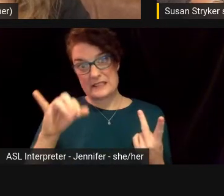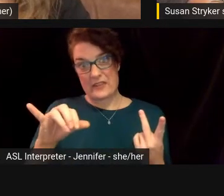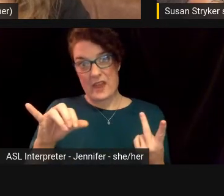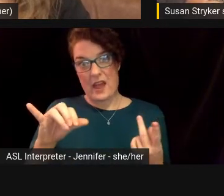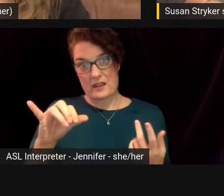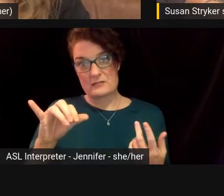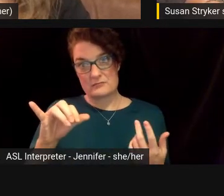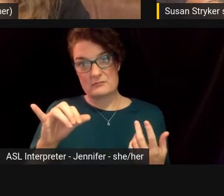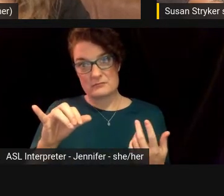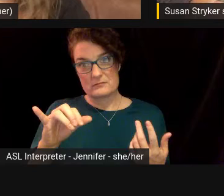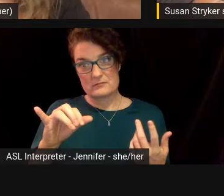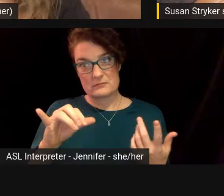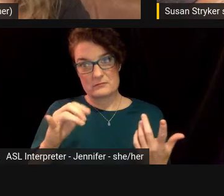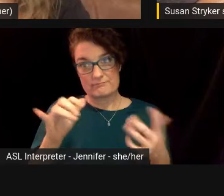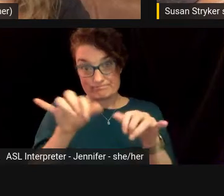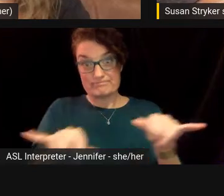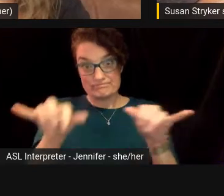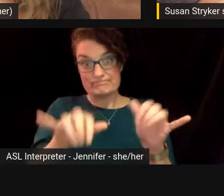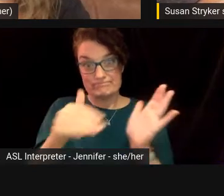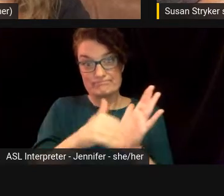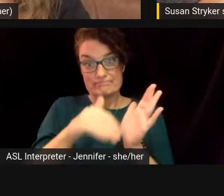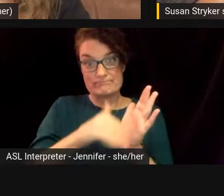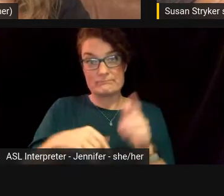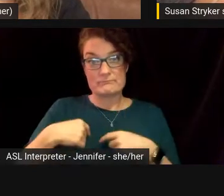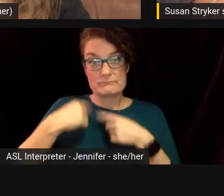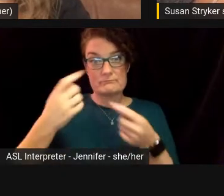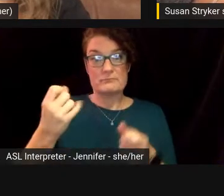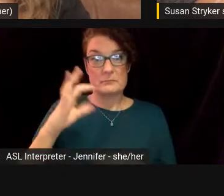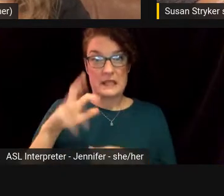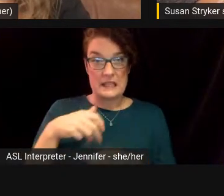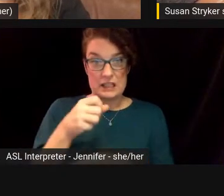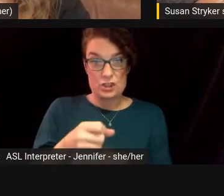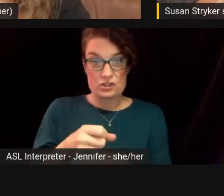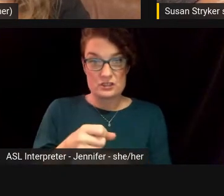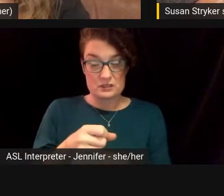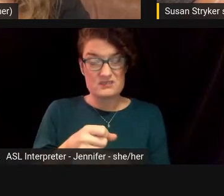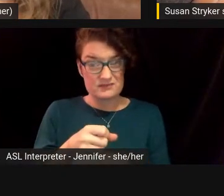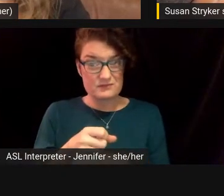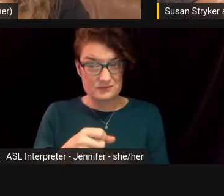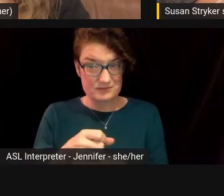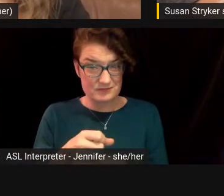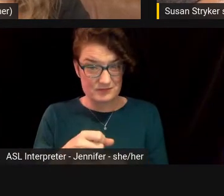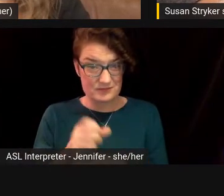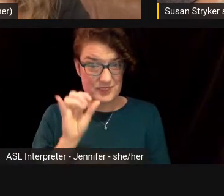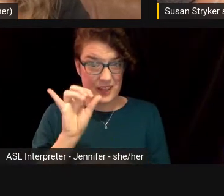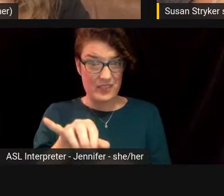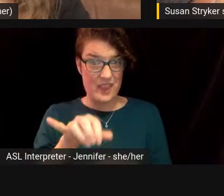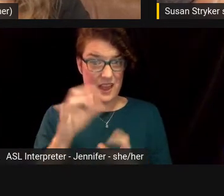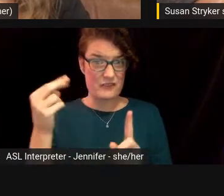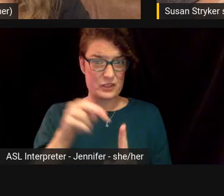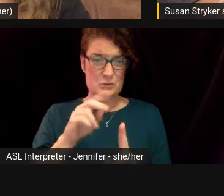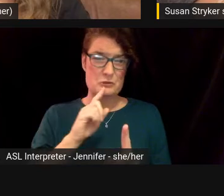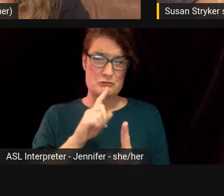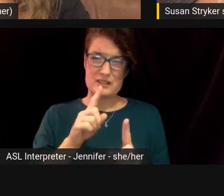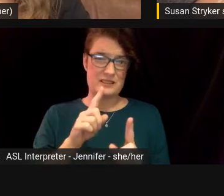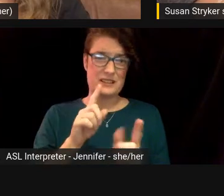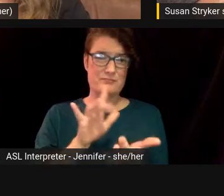over so many years, is really rooted in sensationalism,